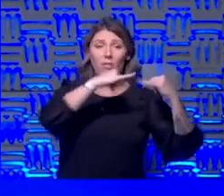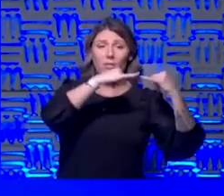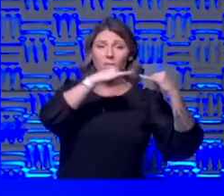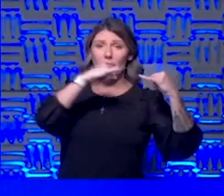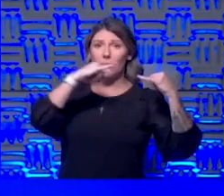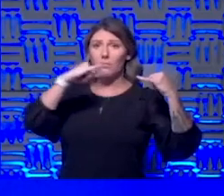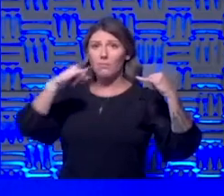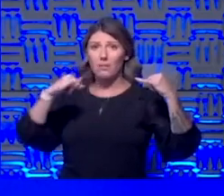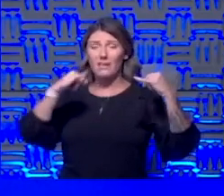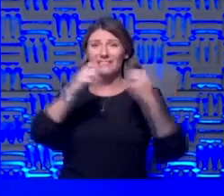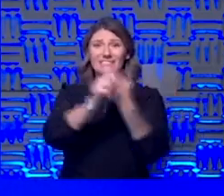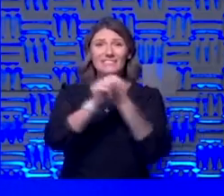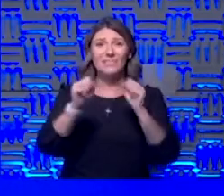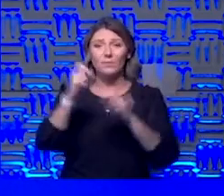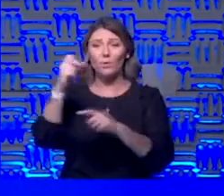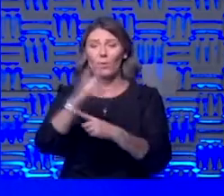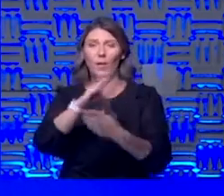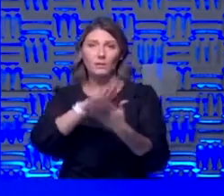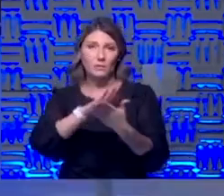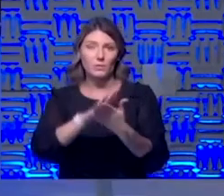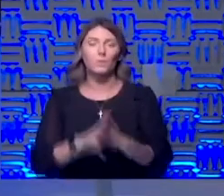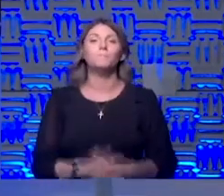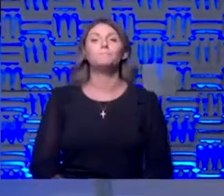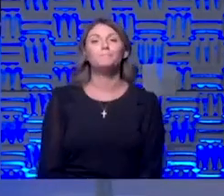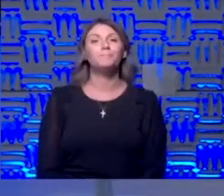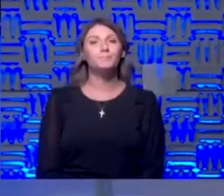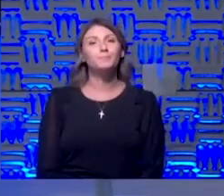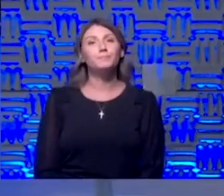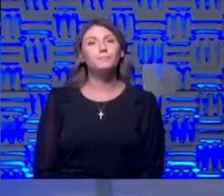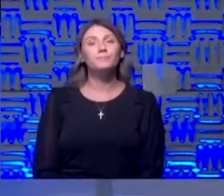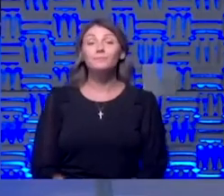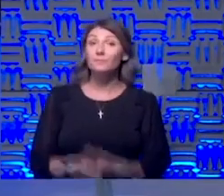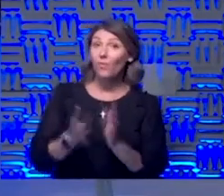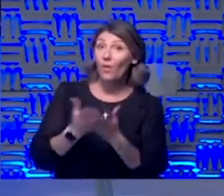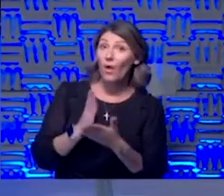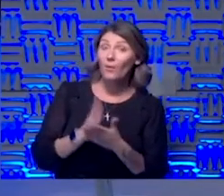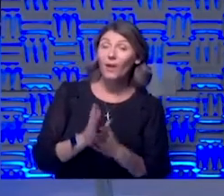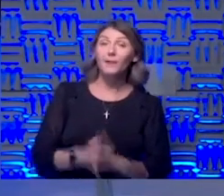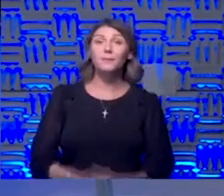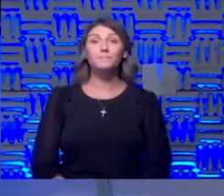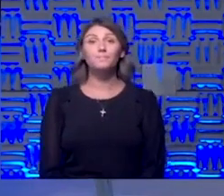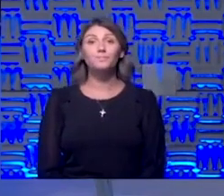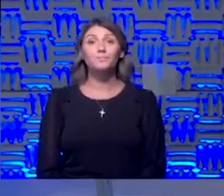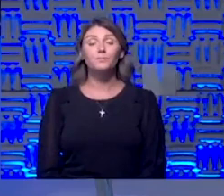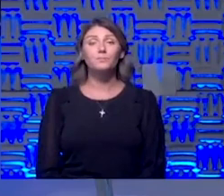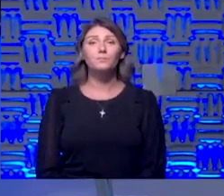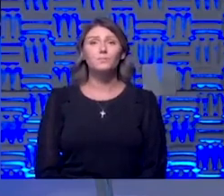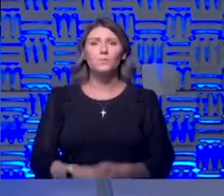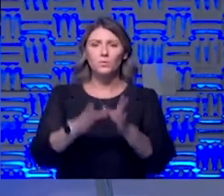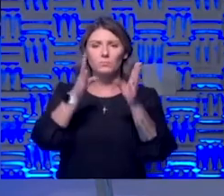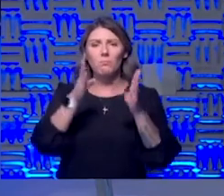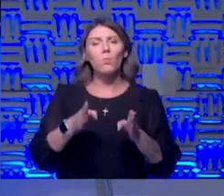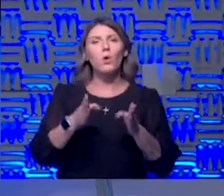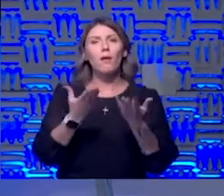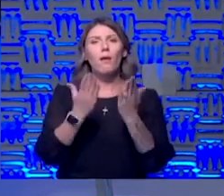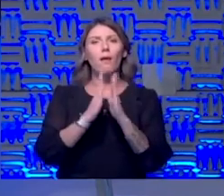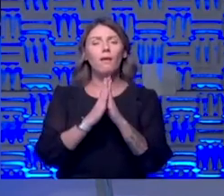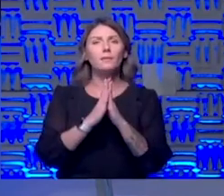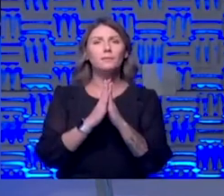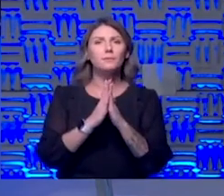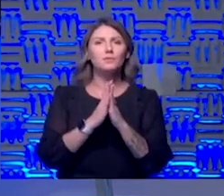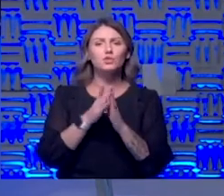safer to get back to schools all right um so we have a person that is asking